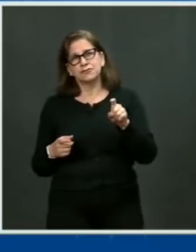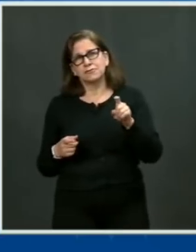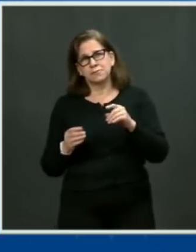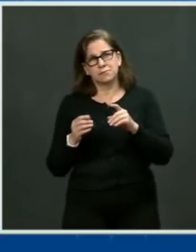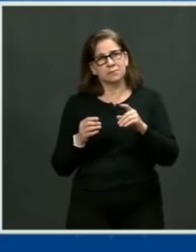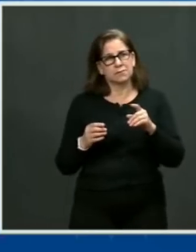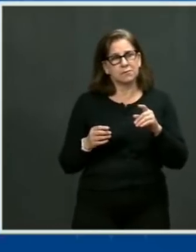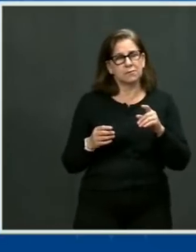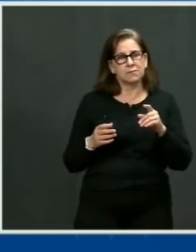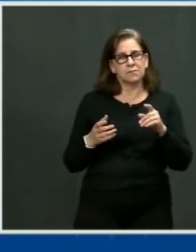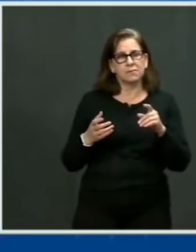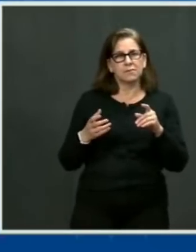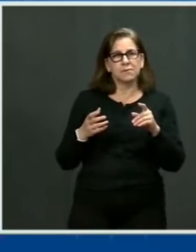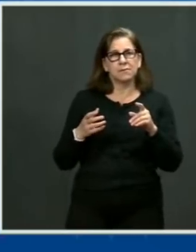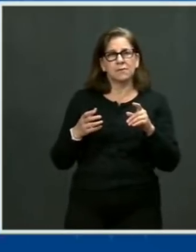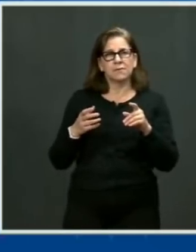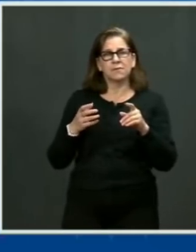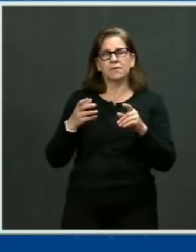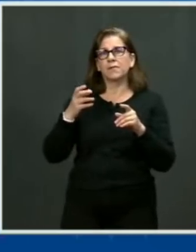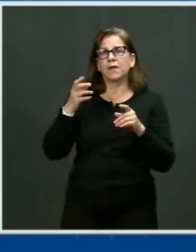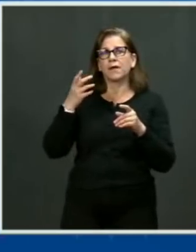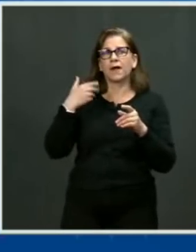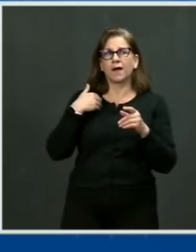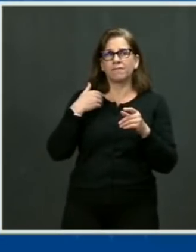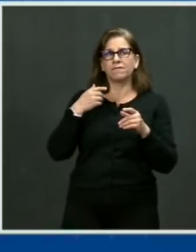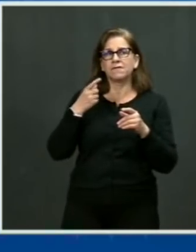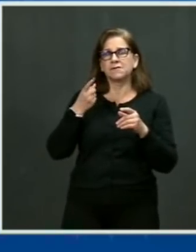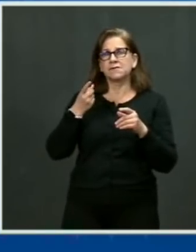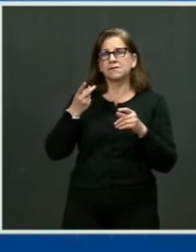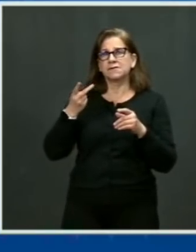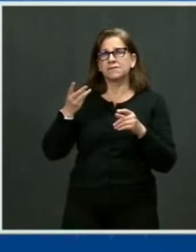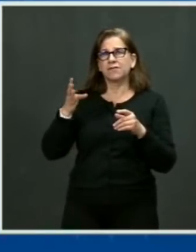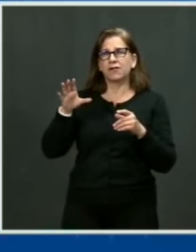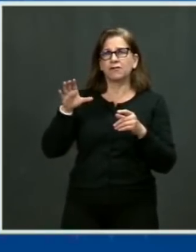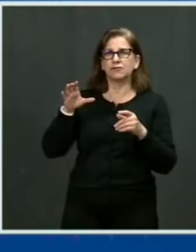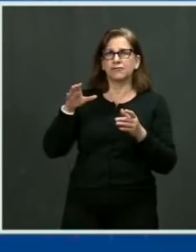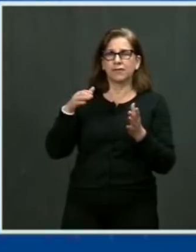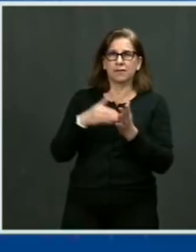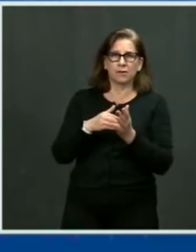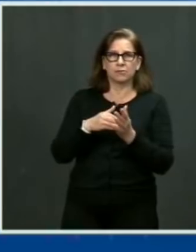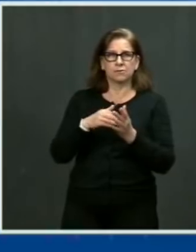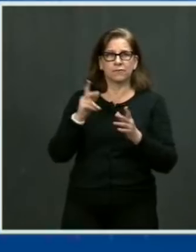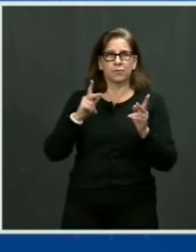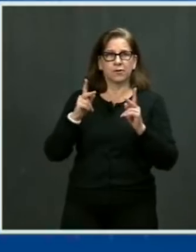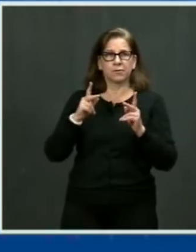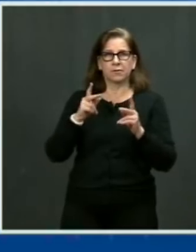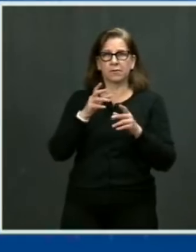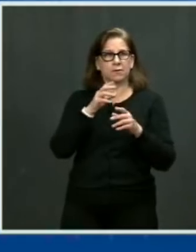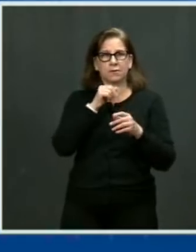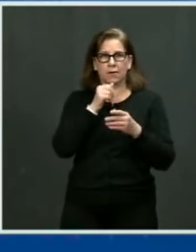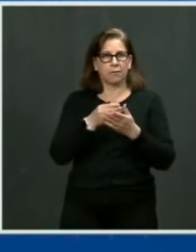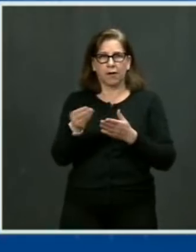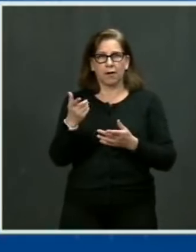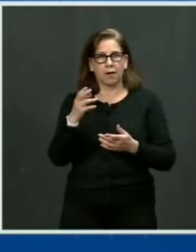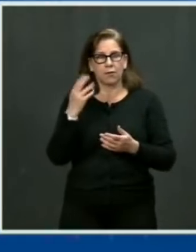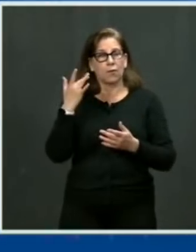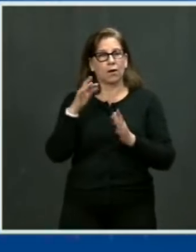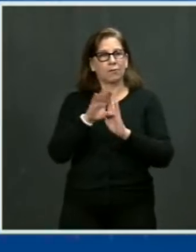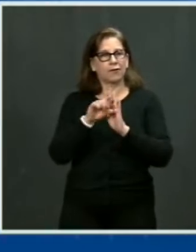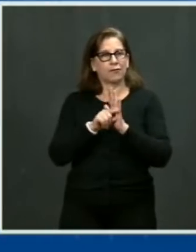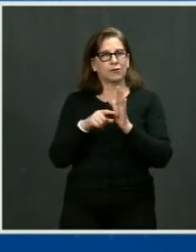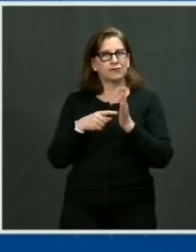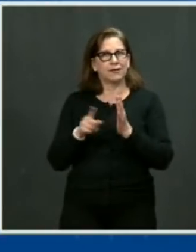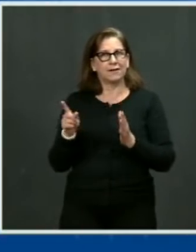background checks. What more would have happened? These bills, one, require background checks for anyone